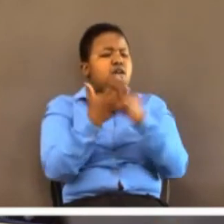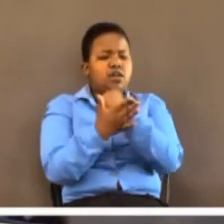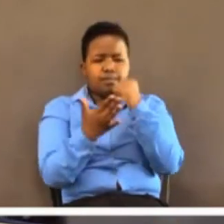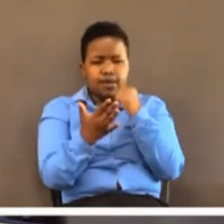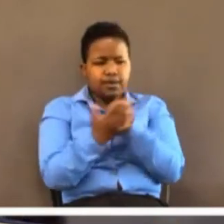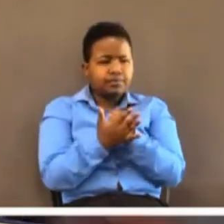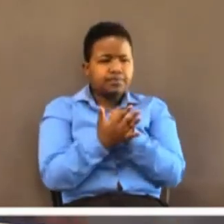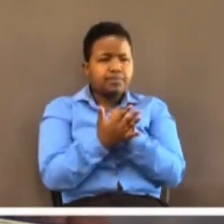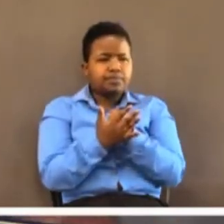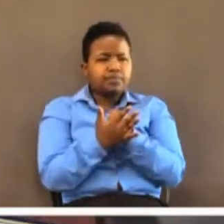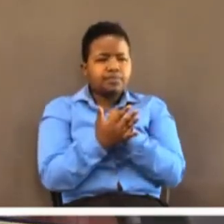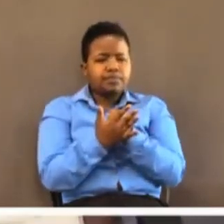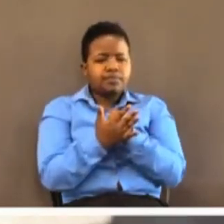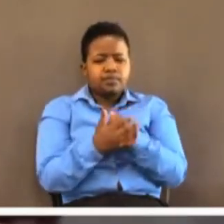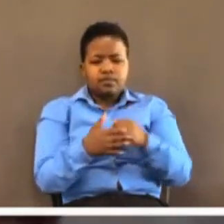Jesus Christ.